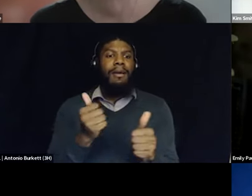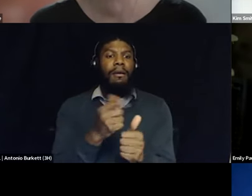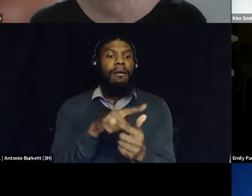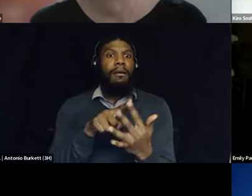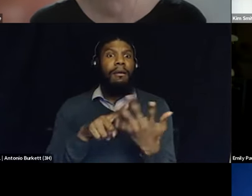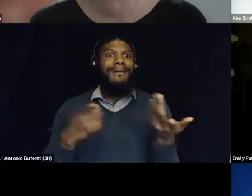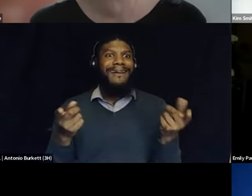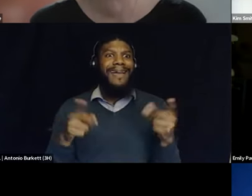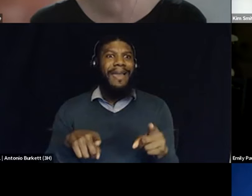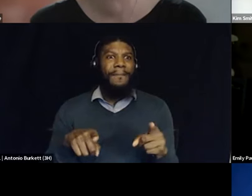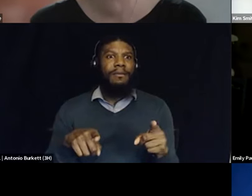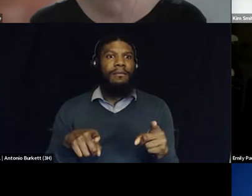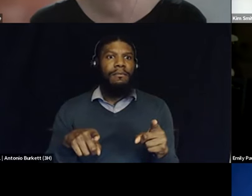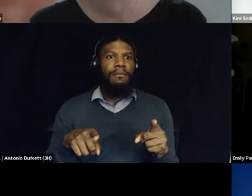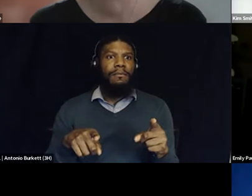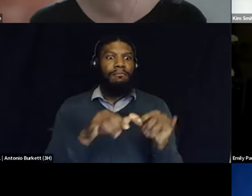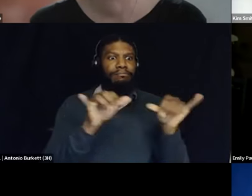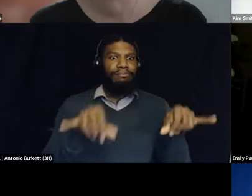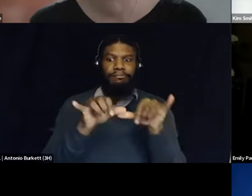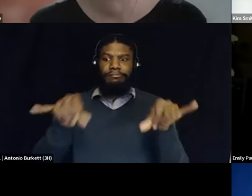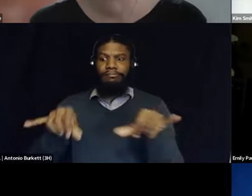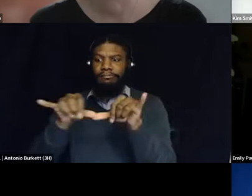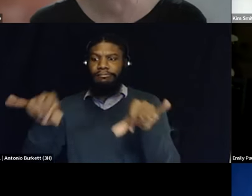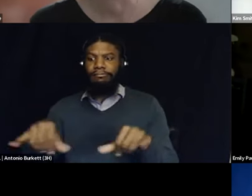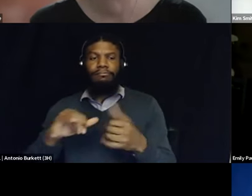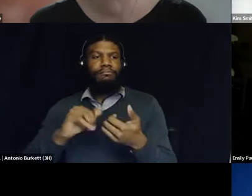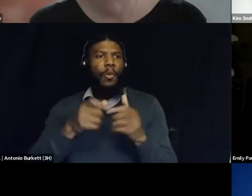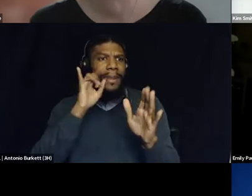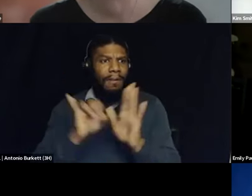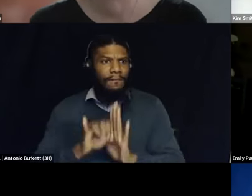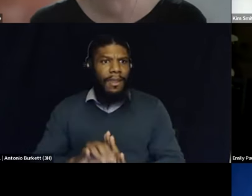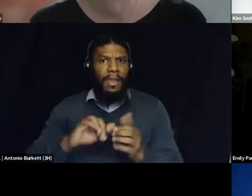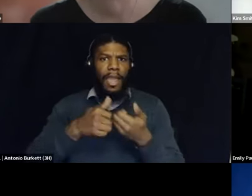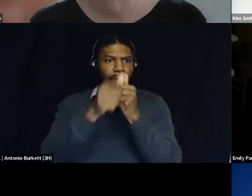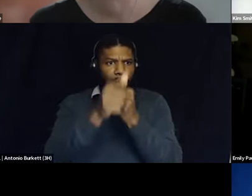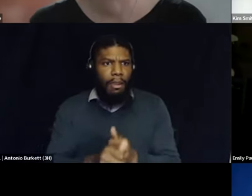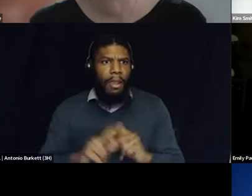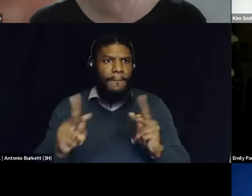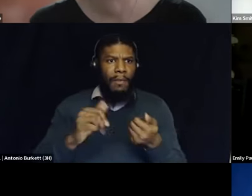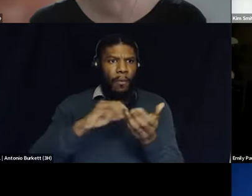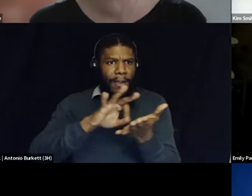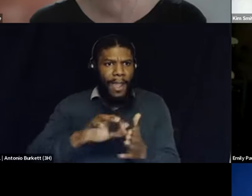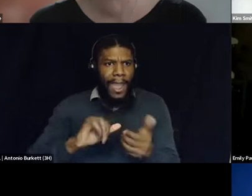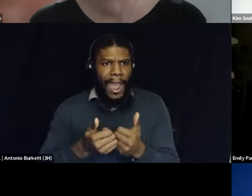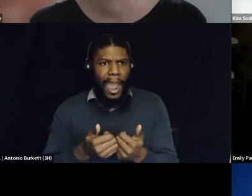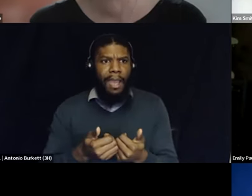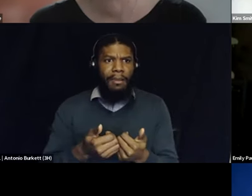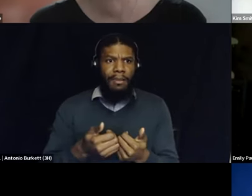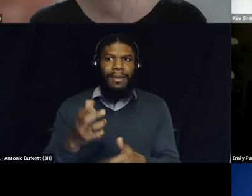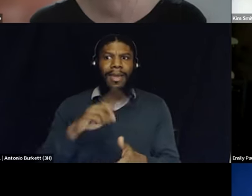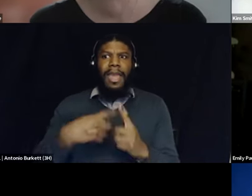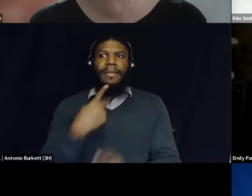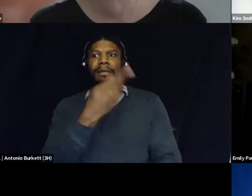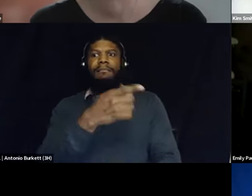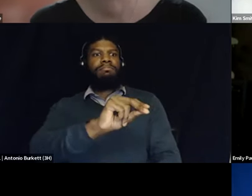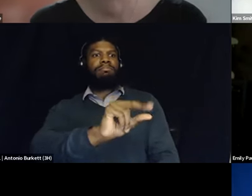how do we identify how do we track people and then how to tell them no you have to stay out you can't be a part